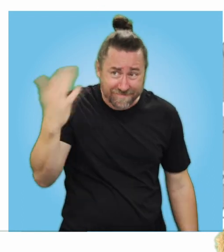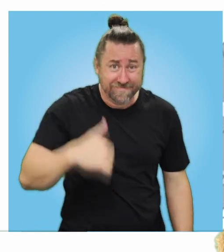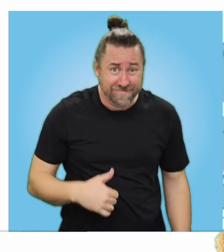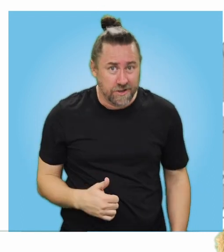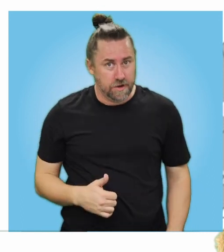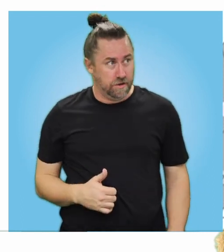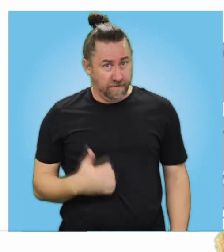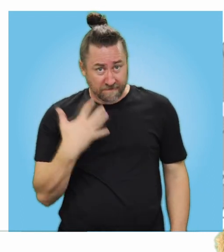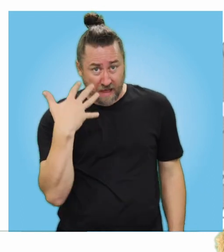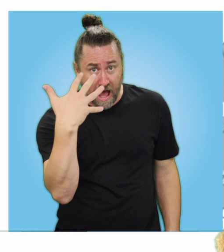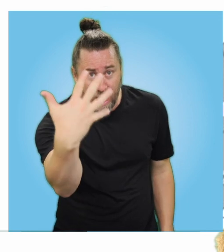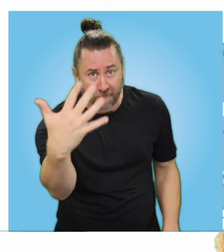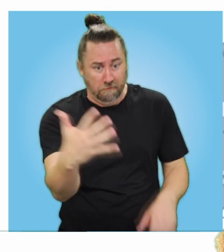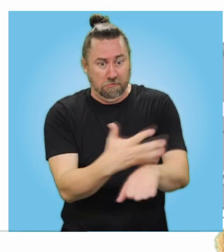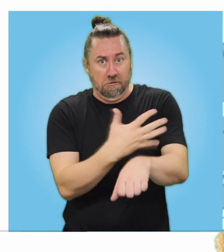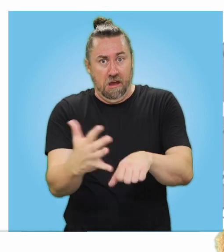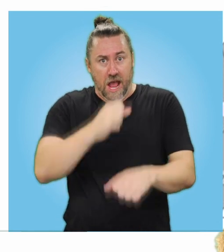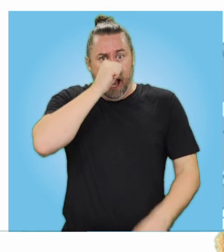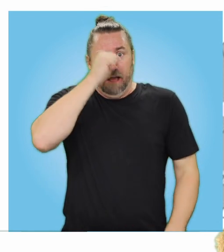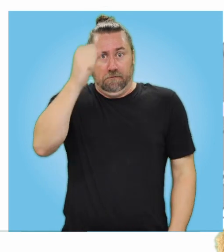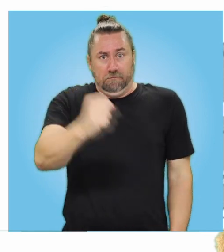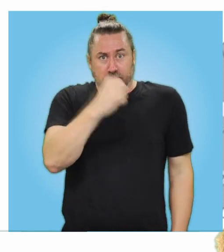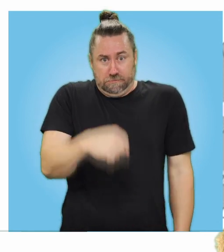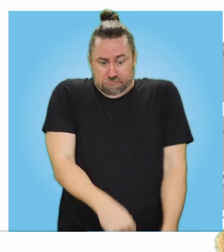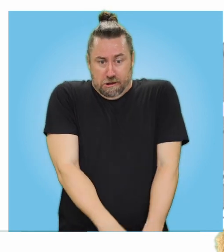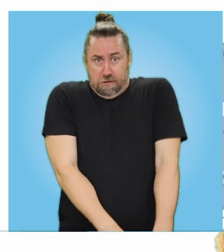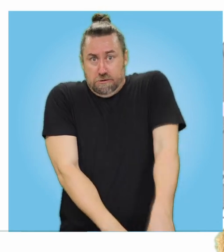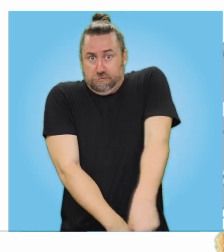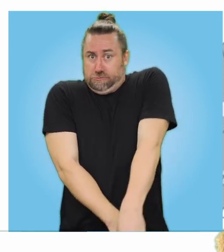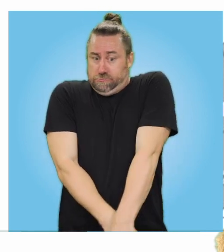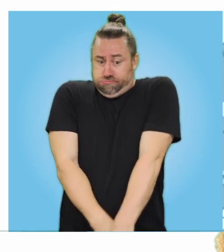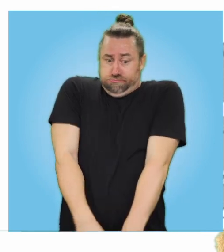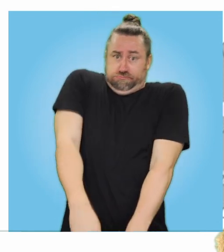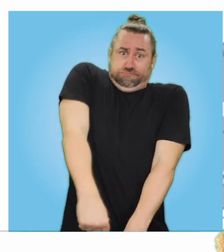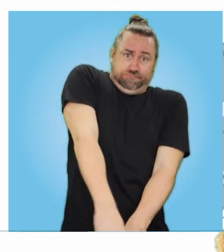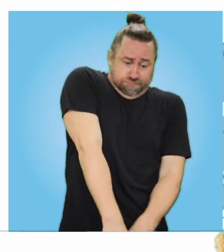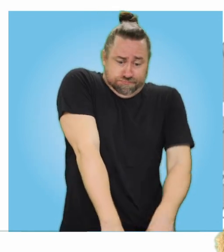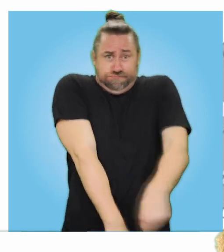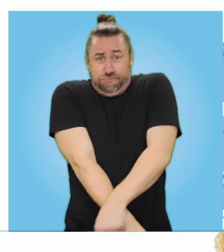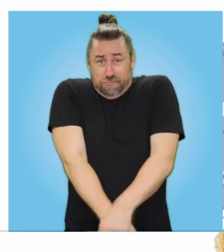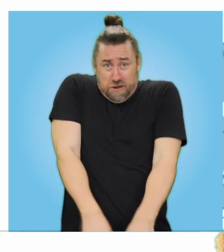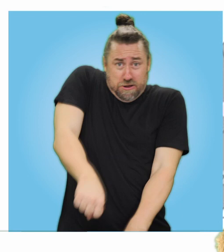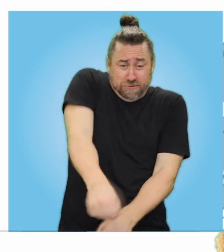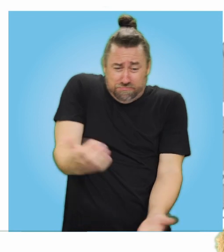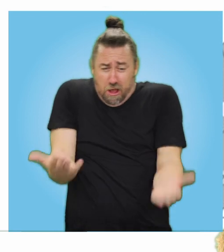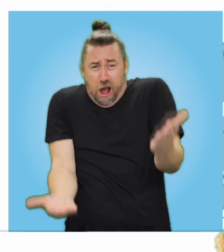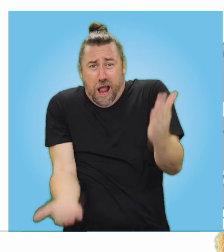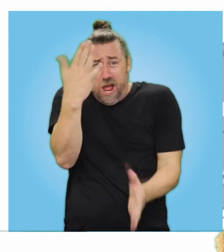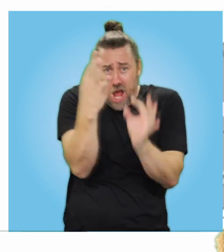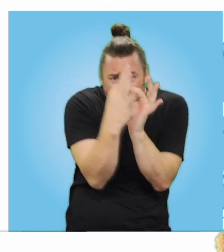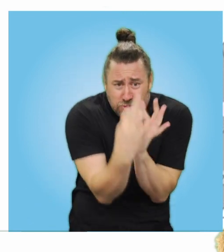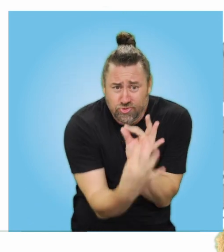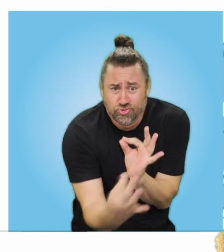Four grey elephants balancing, step by step